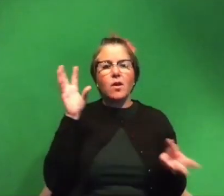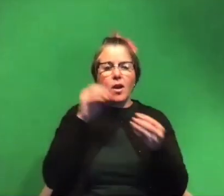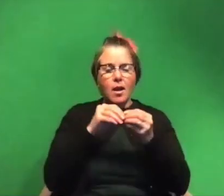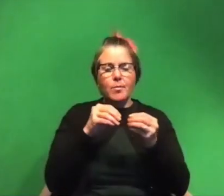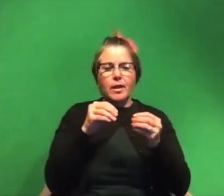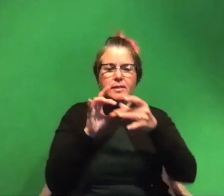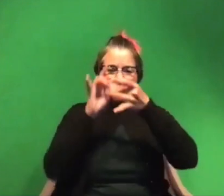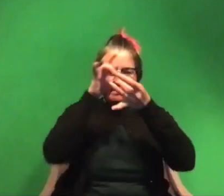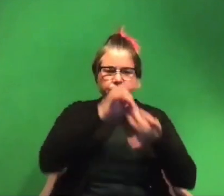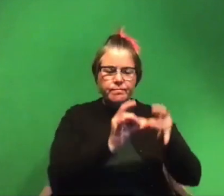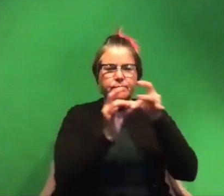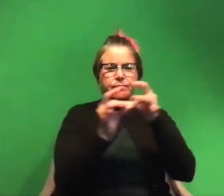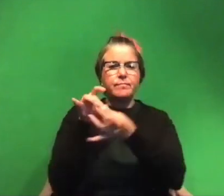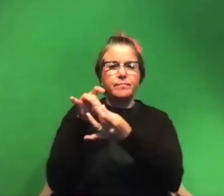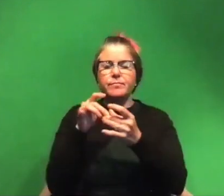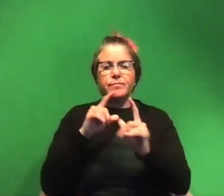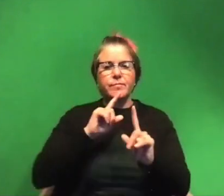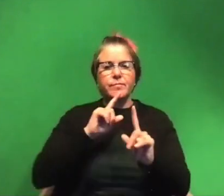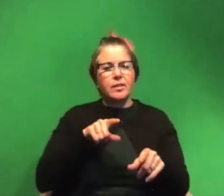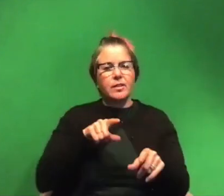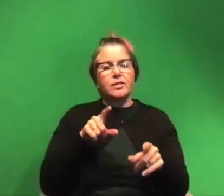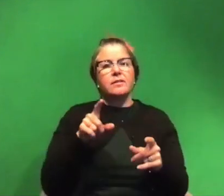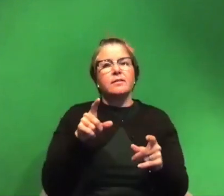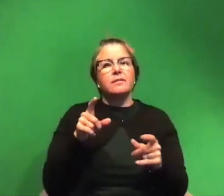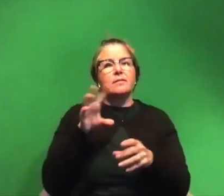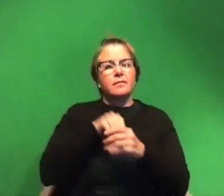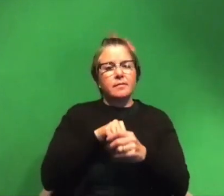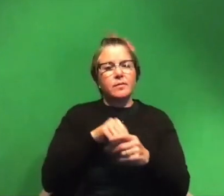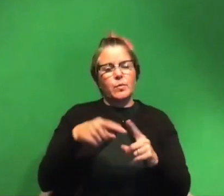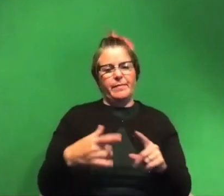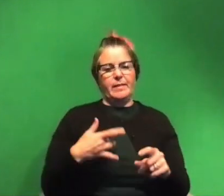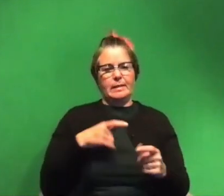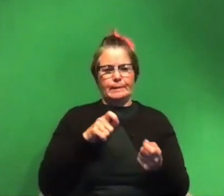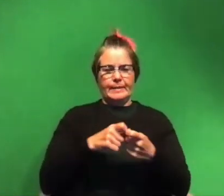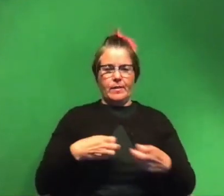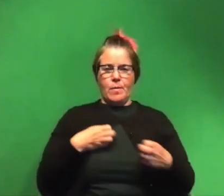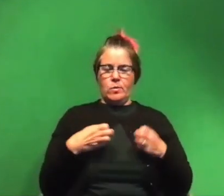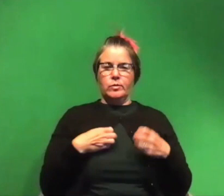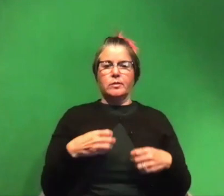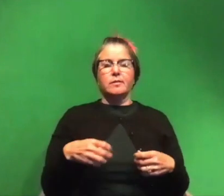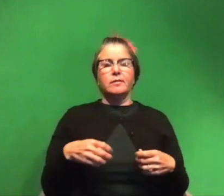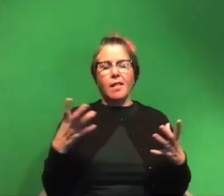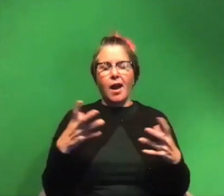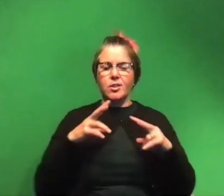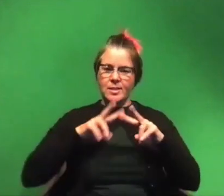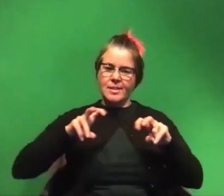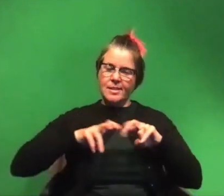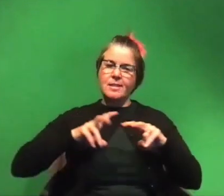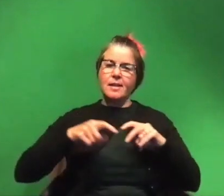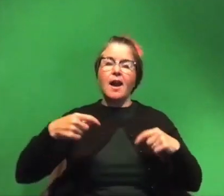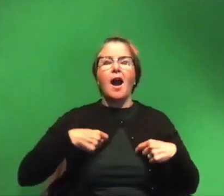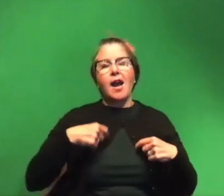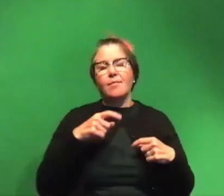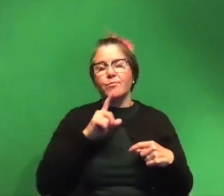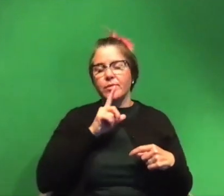uh reaction when we are feeling a certain emotion so lots of explore there i'm i'm looking into i'm really